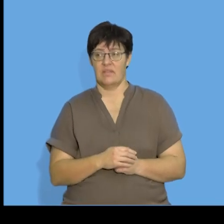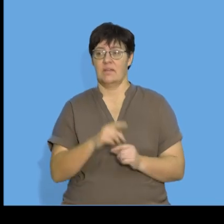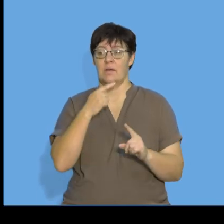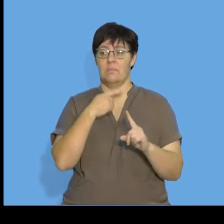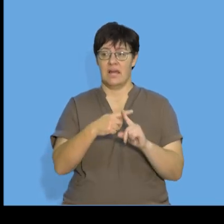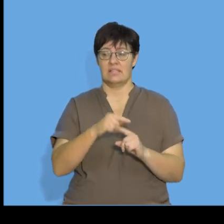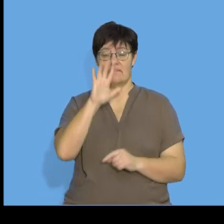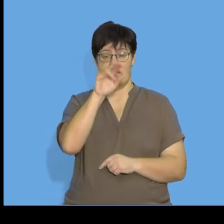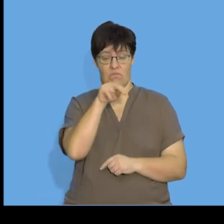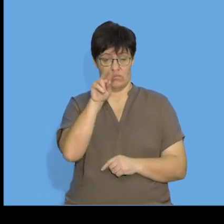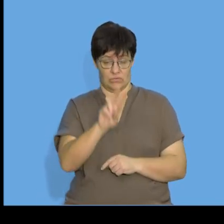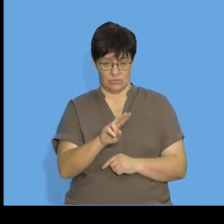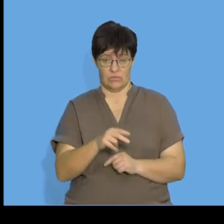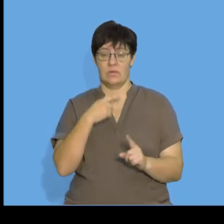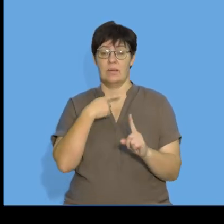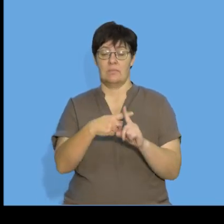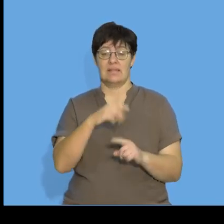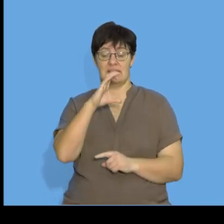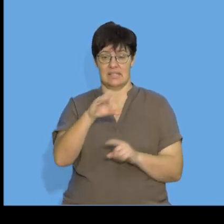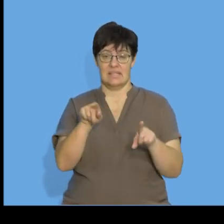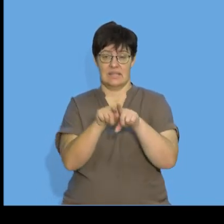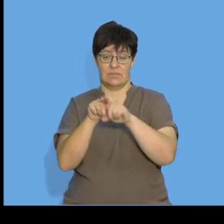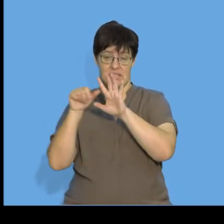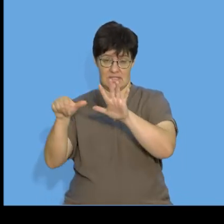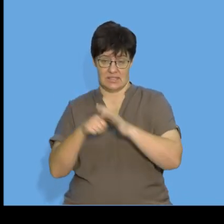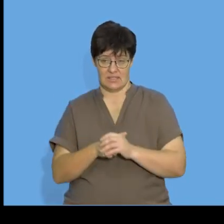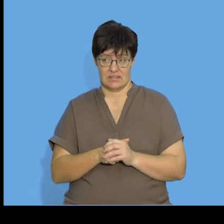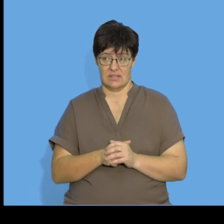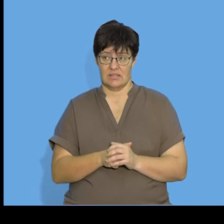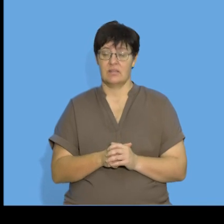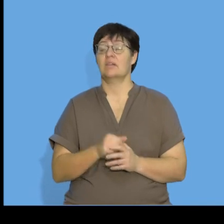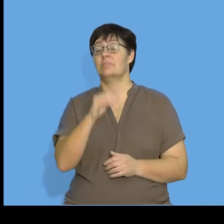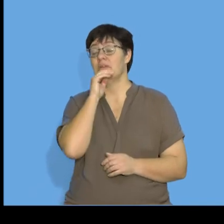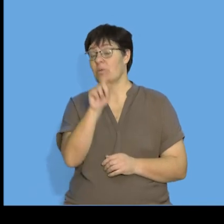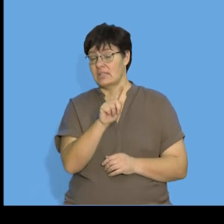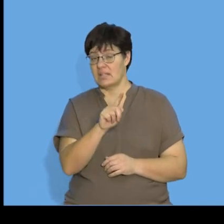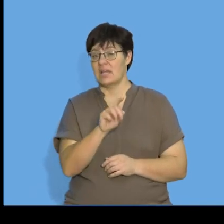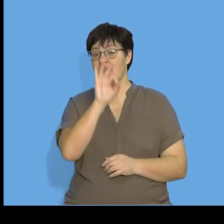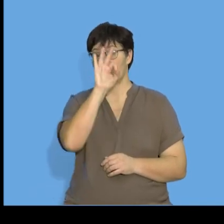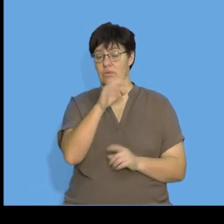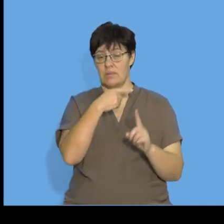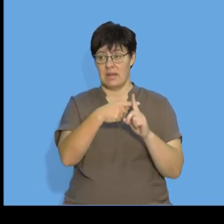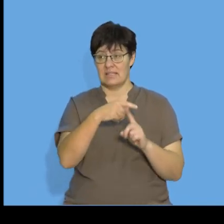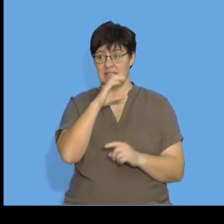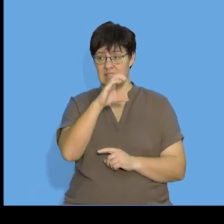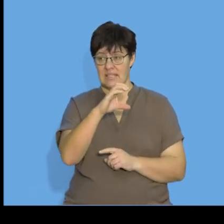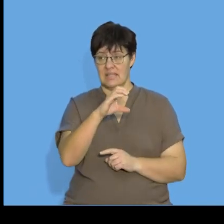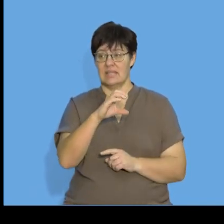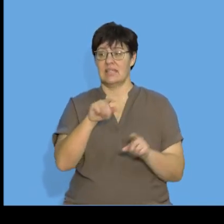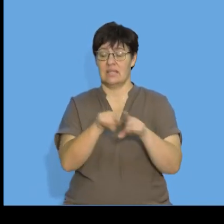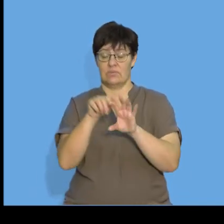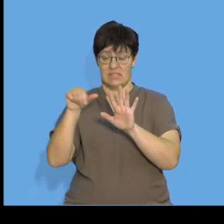five over two plus c is equal to six which means I'm going to have three plus c is equal to six